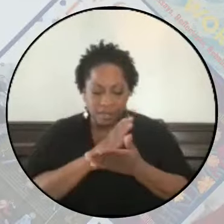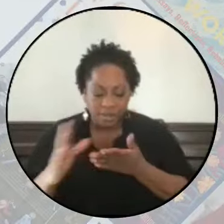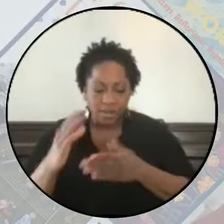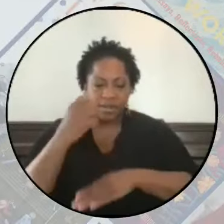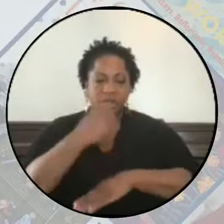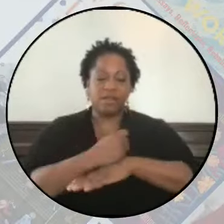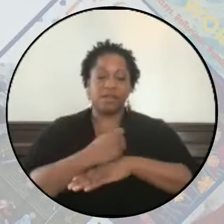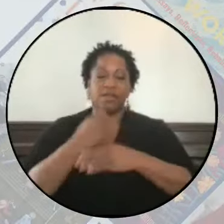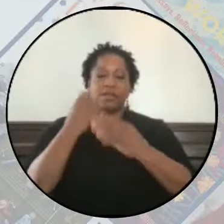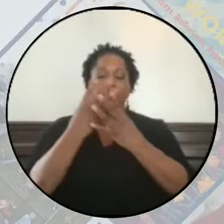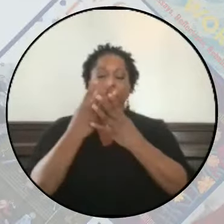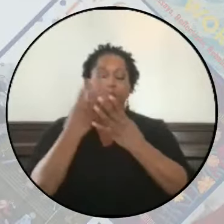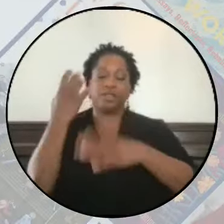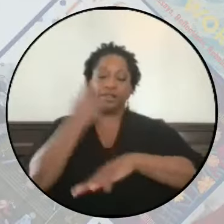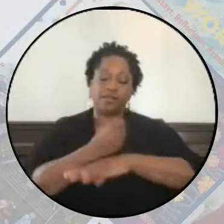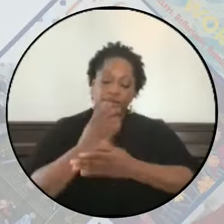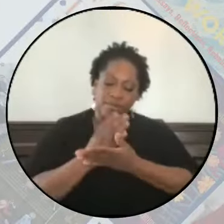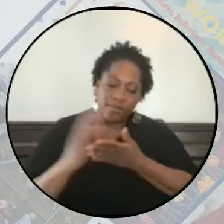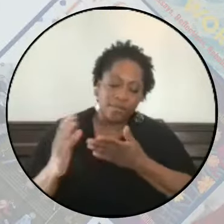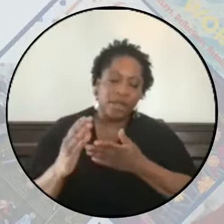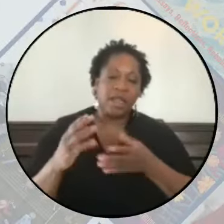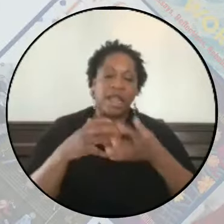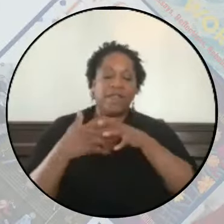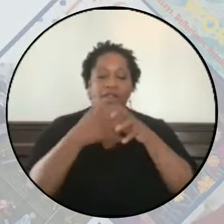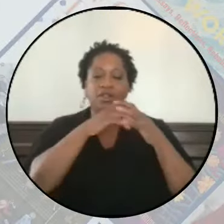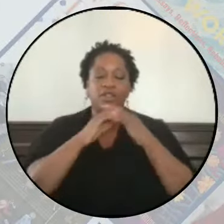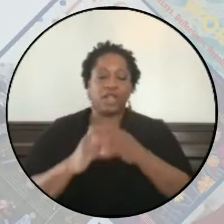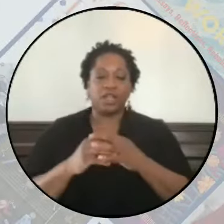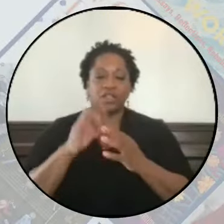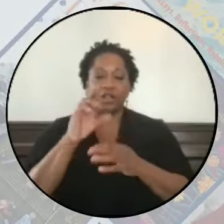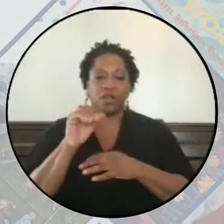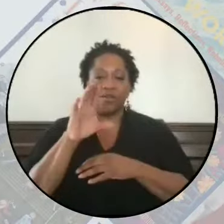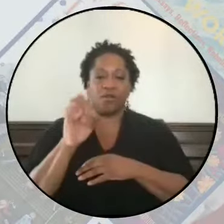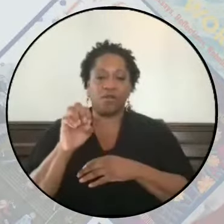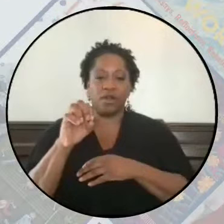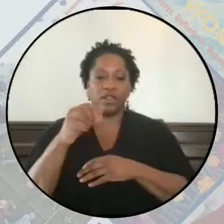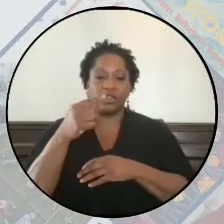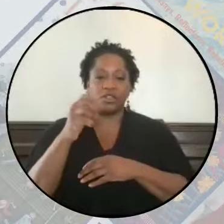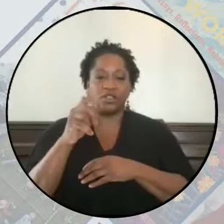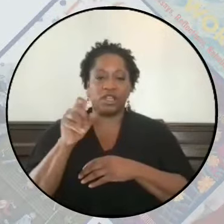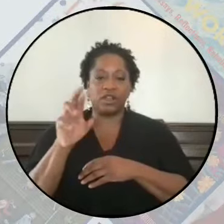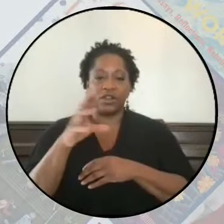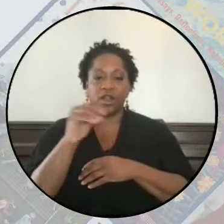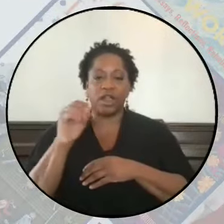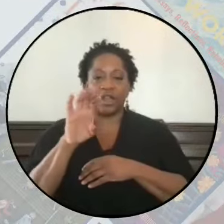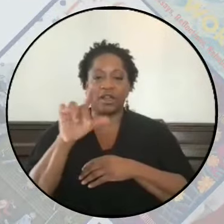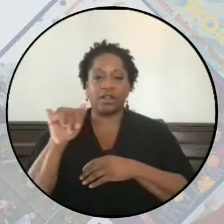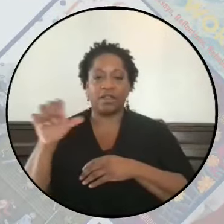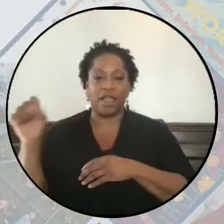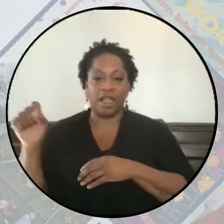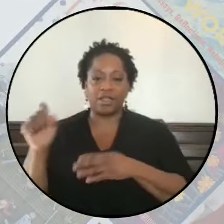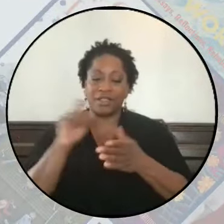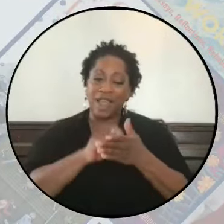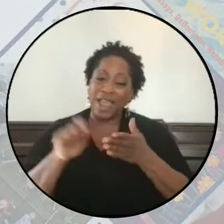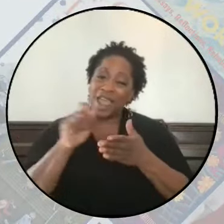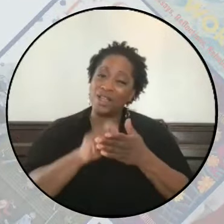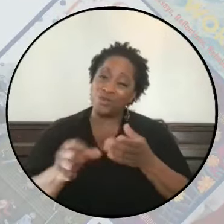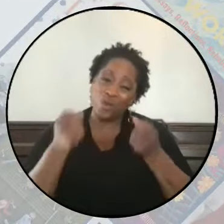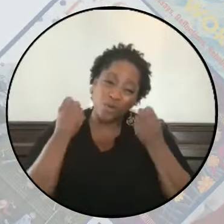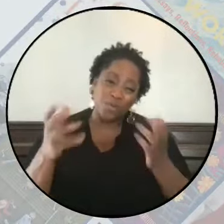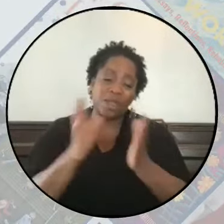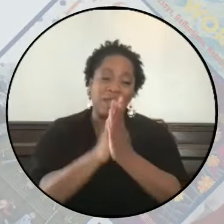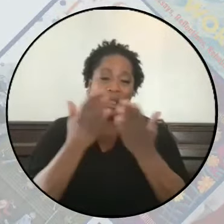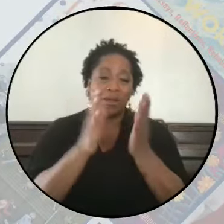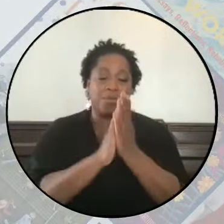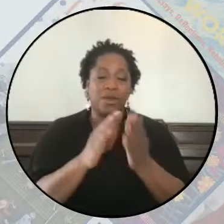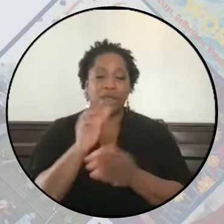intersections of race, gender, and class. She is the author of many books, from Angela Davis,